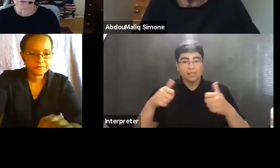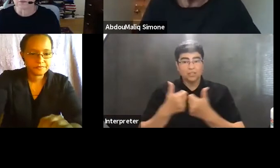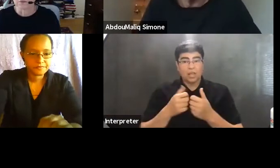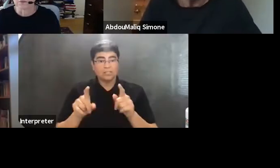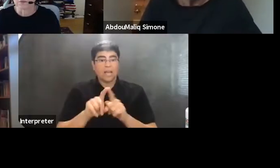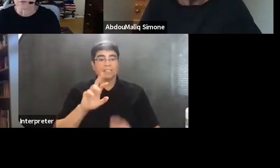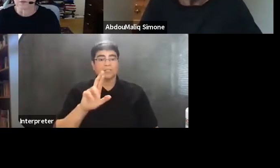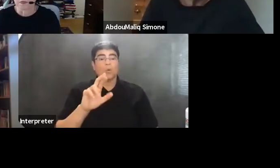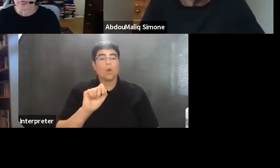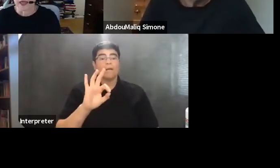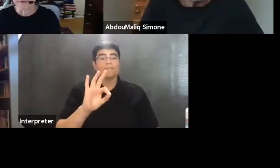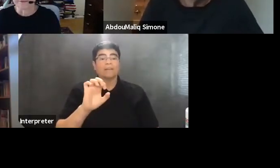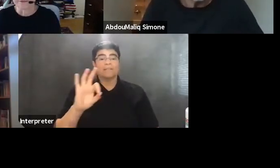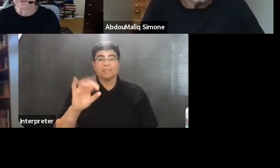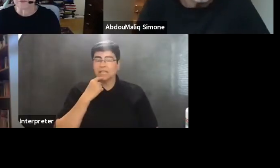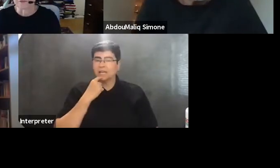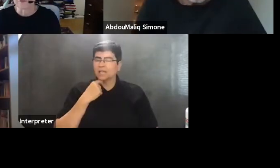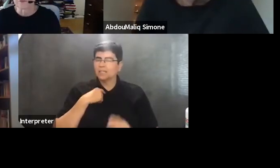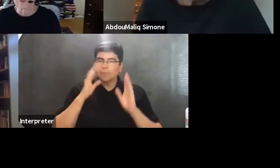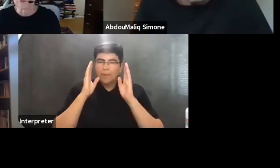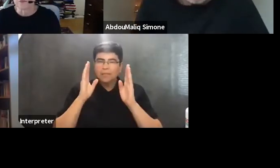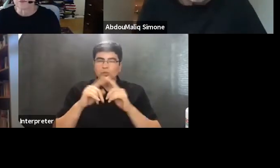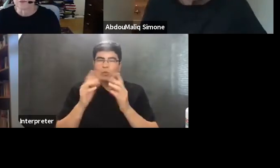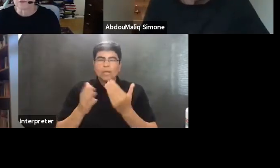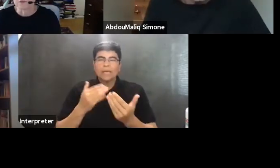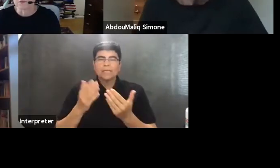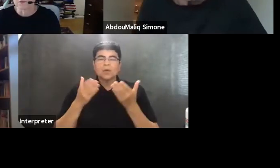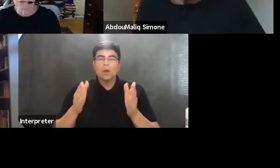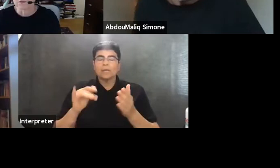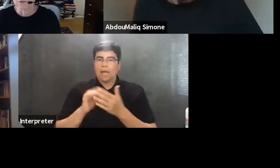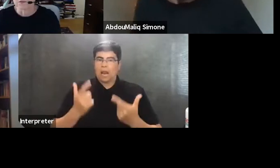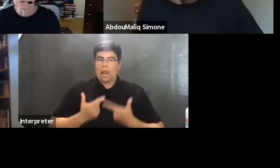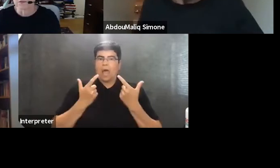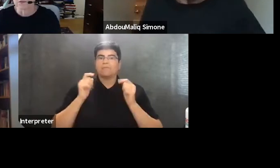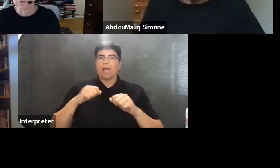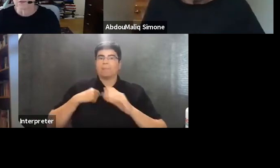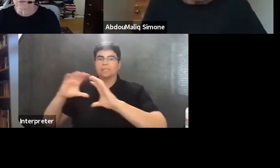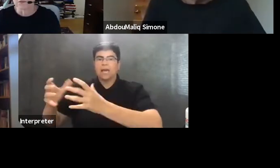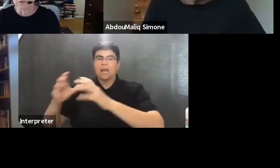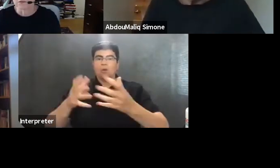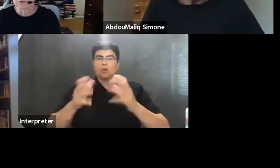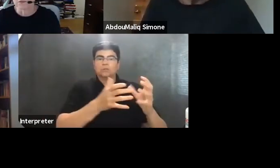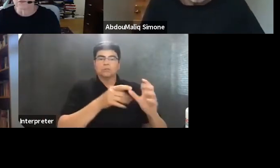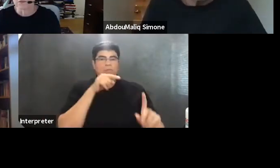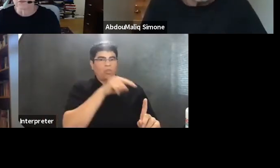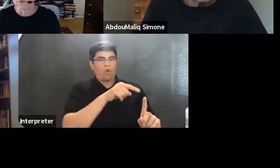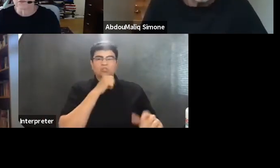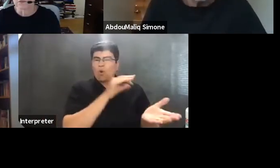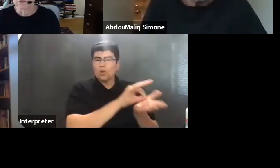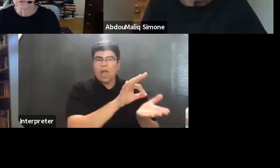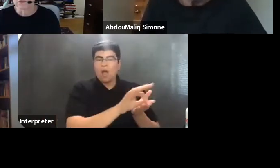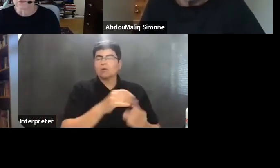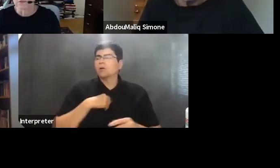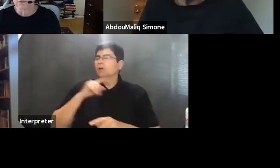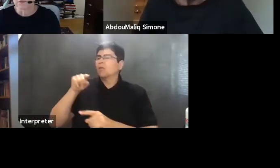attention to the easy ways in which lives can be categorized as those that don't count or those that count in only